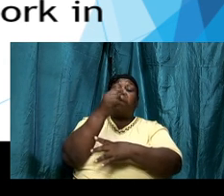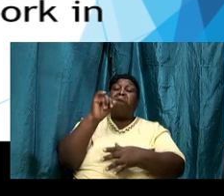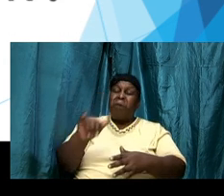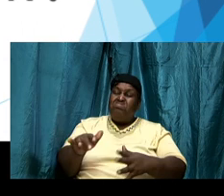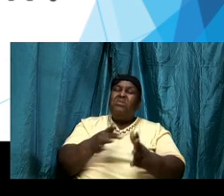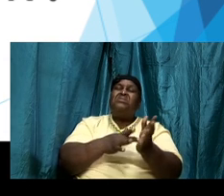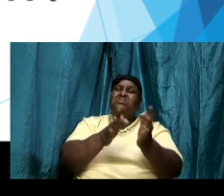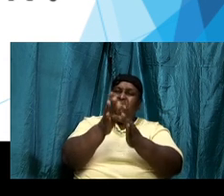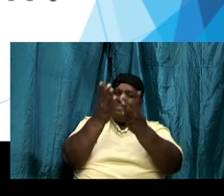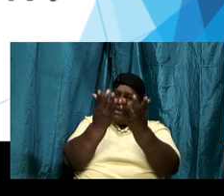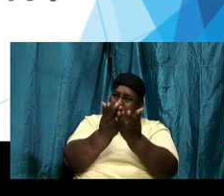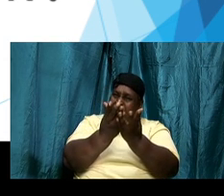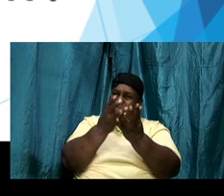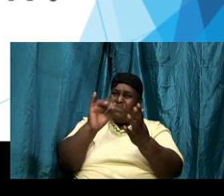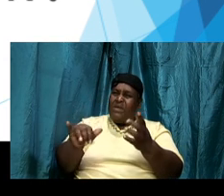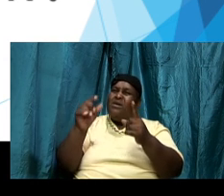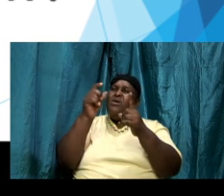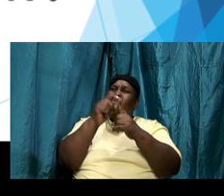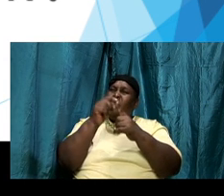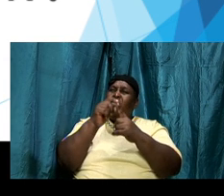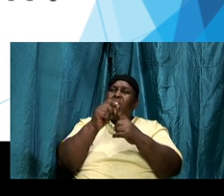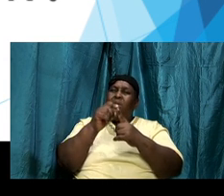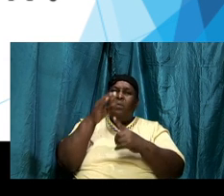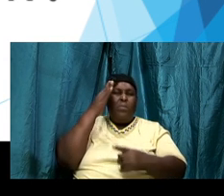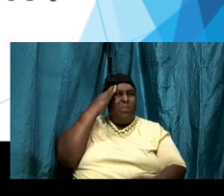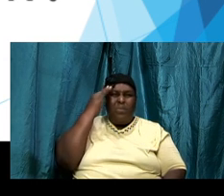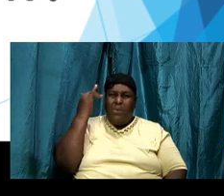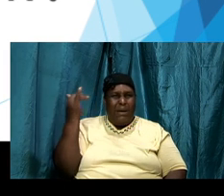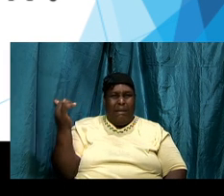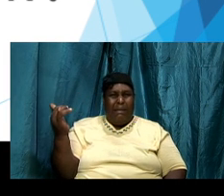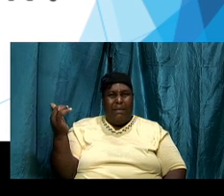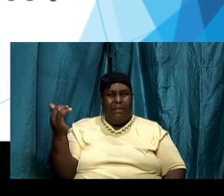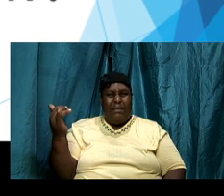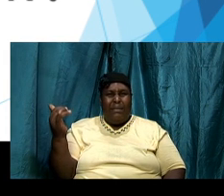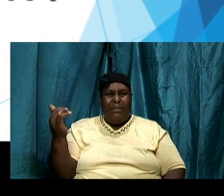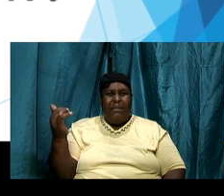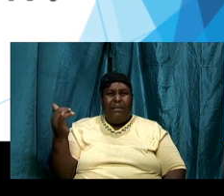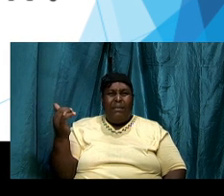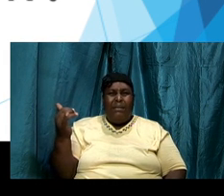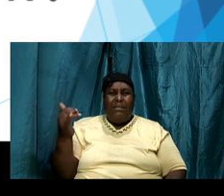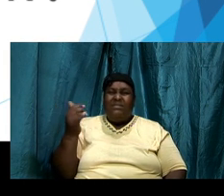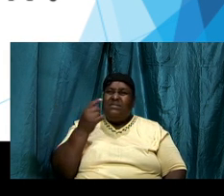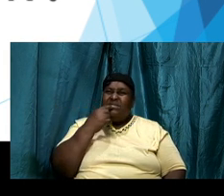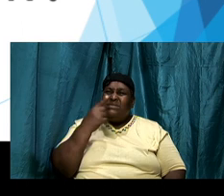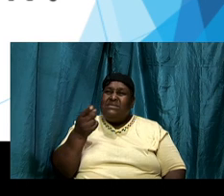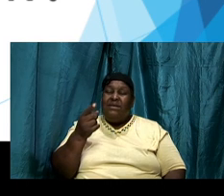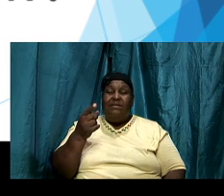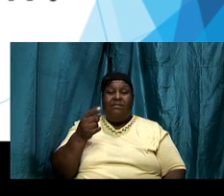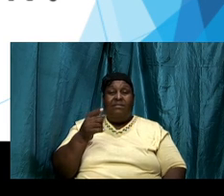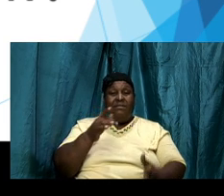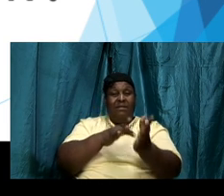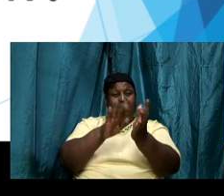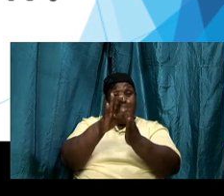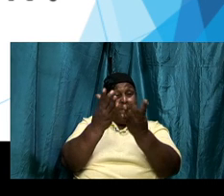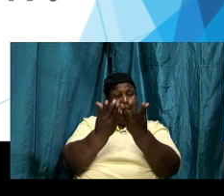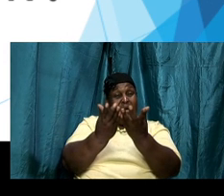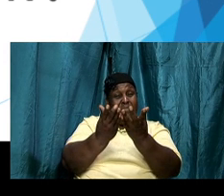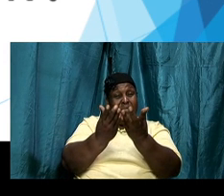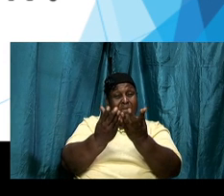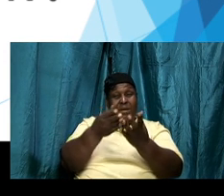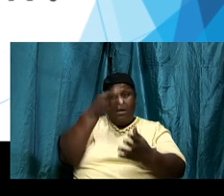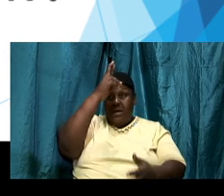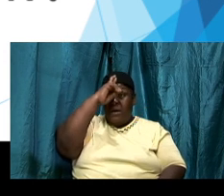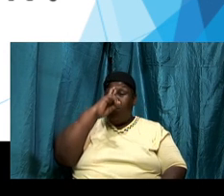is word why because it is said in the book and Romans